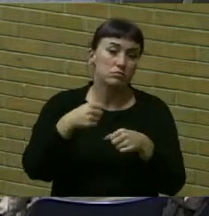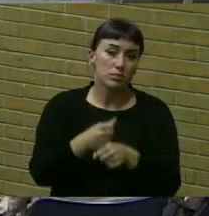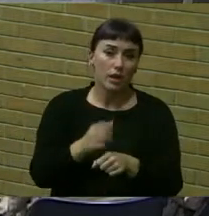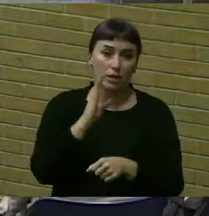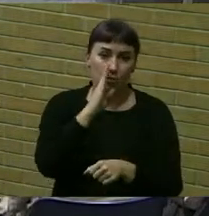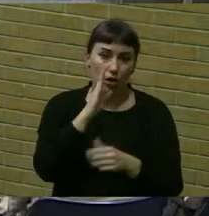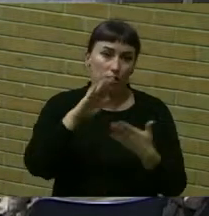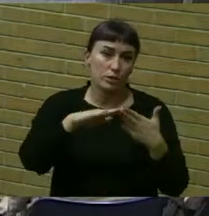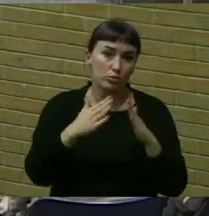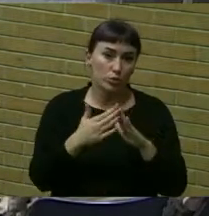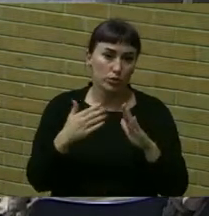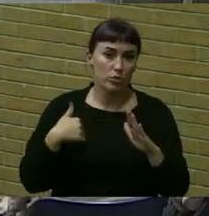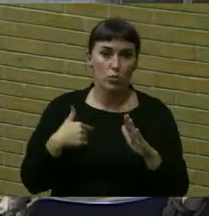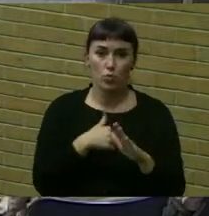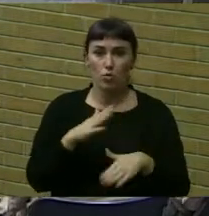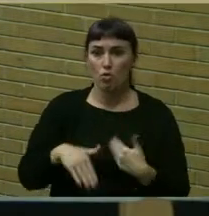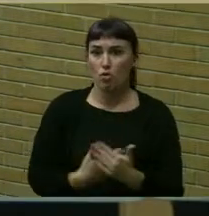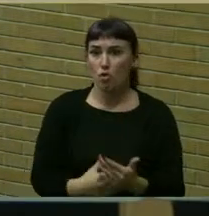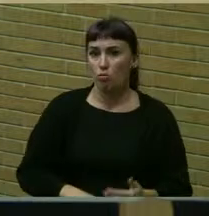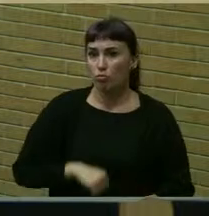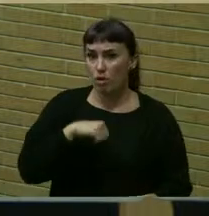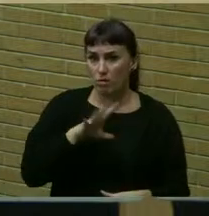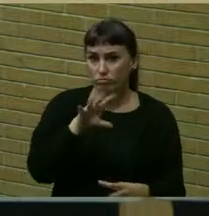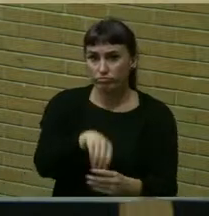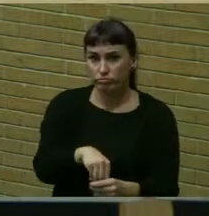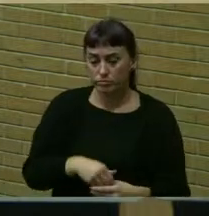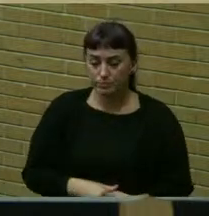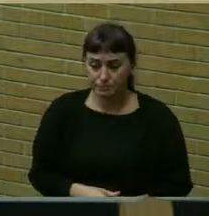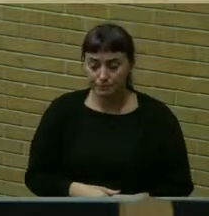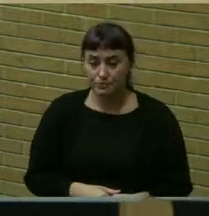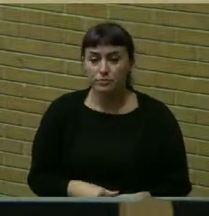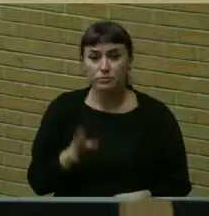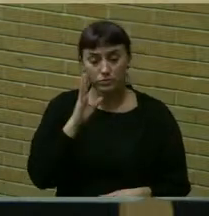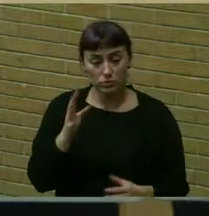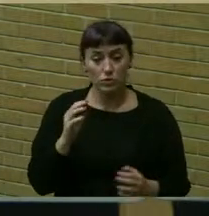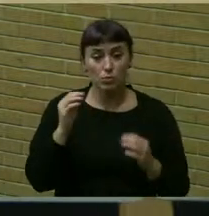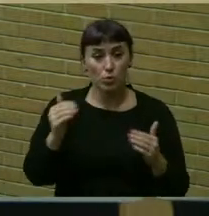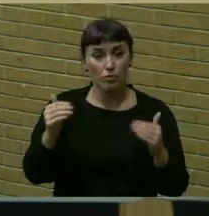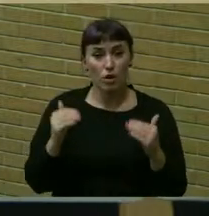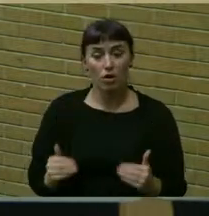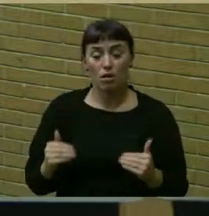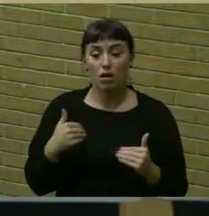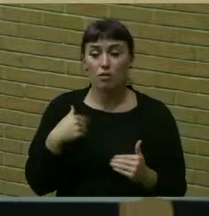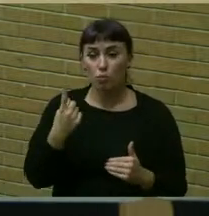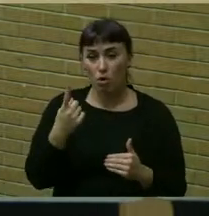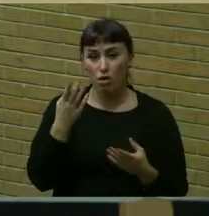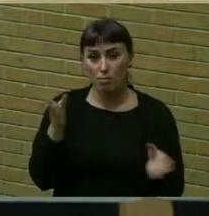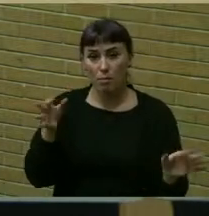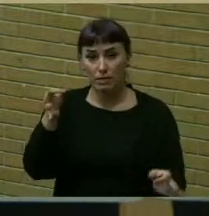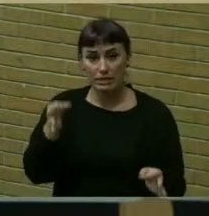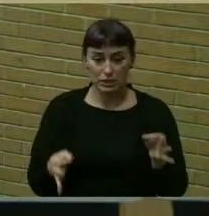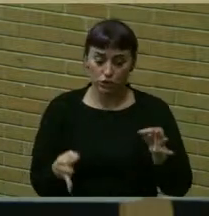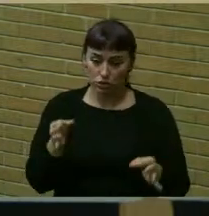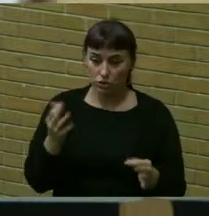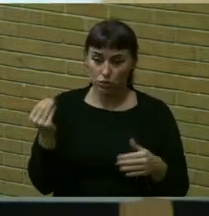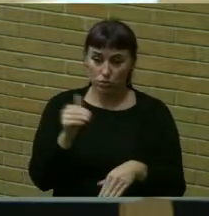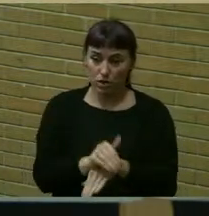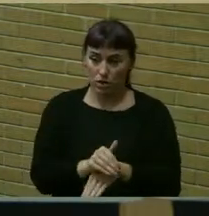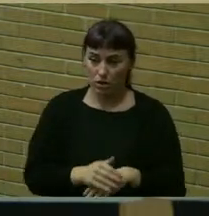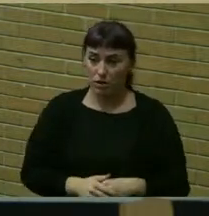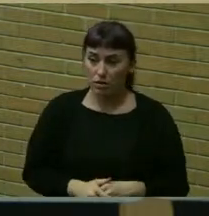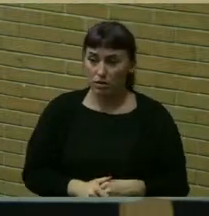Brighton a community we can all be proud of. We're going to move on next to, we have one public hearing tonight.